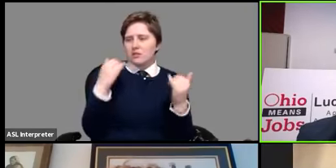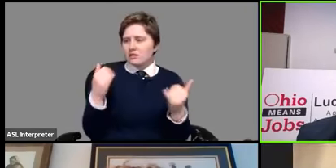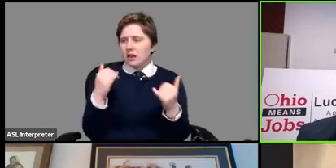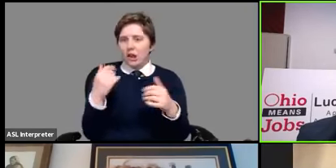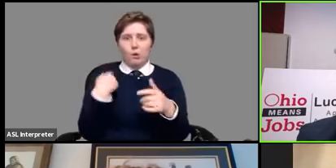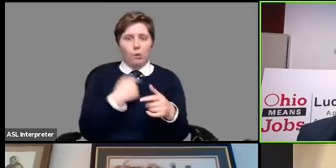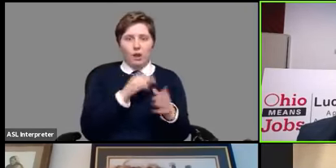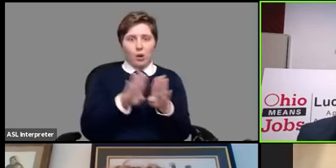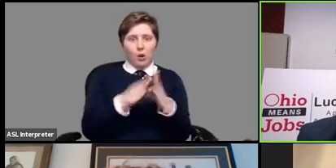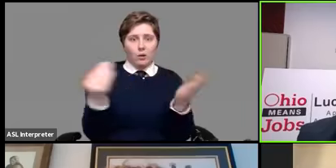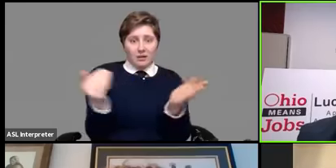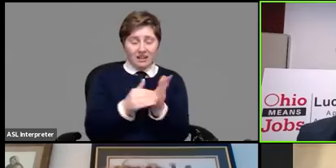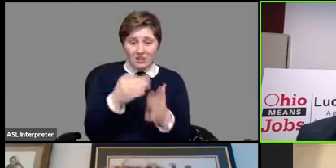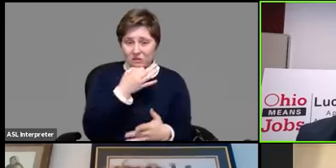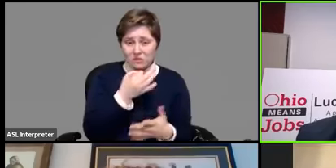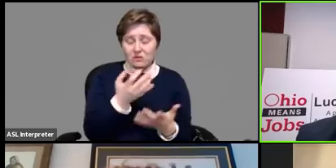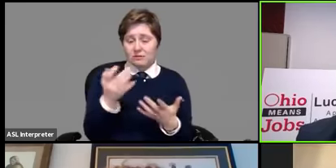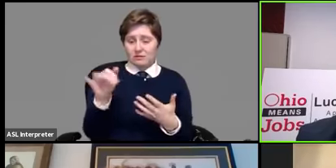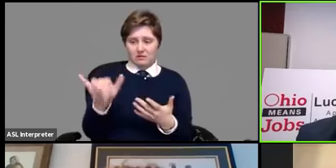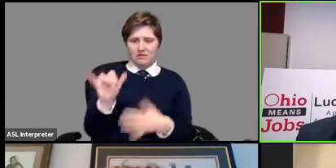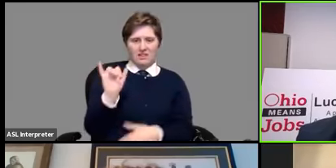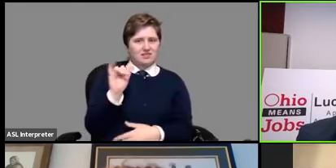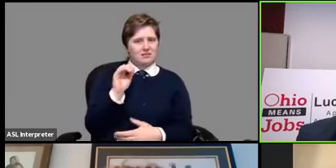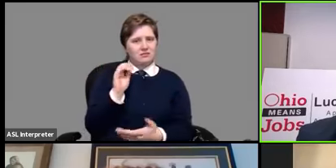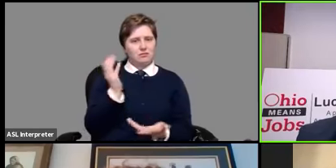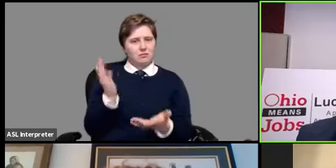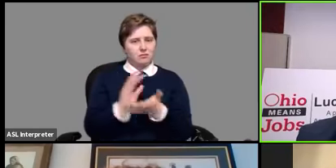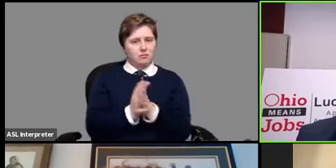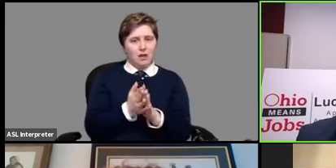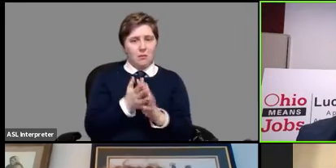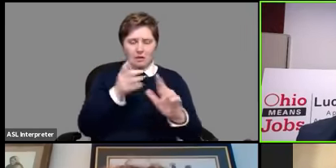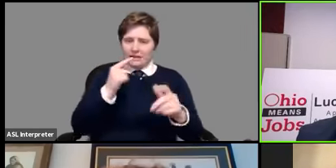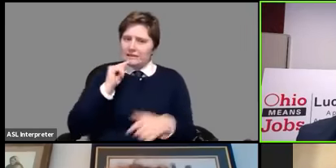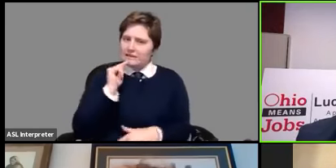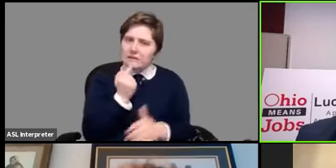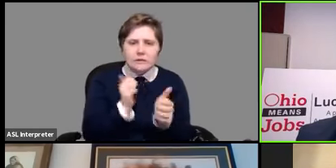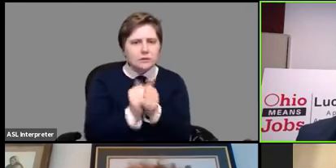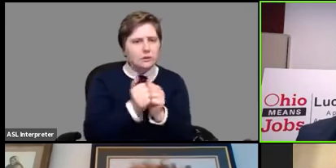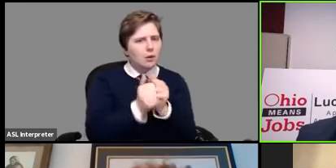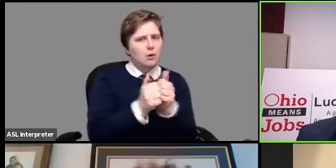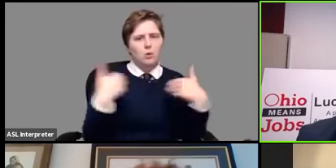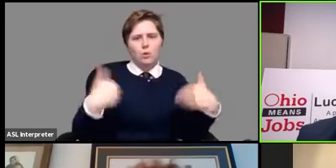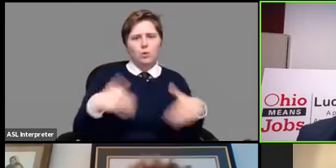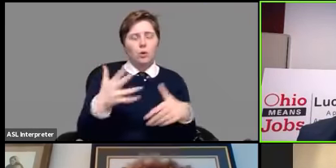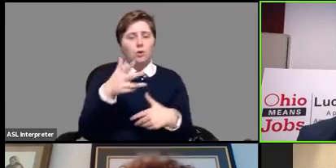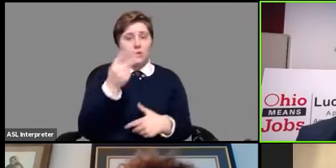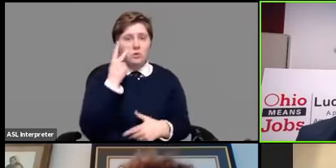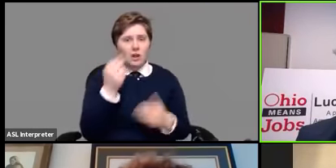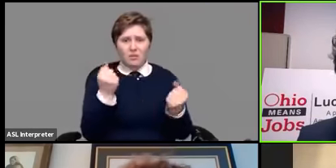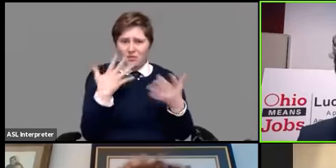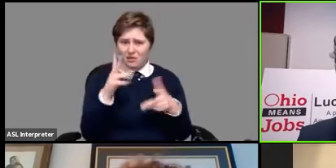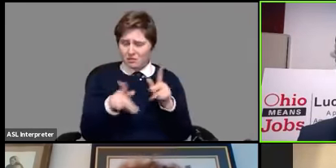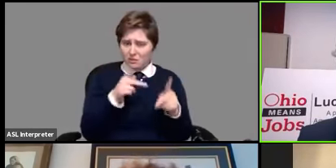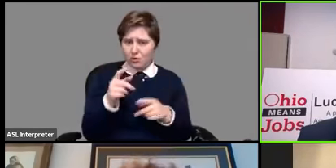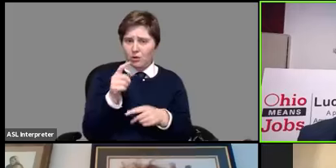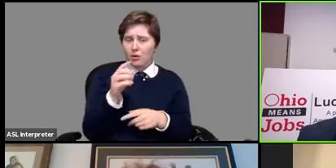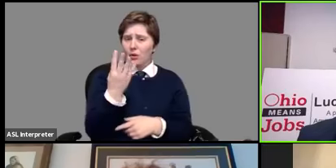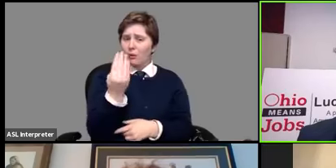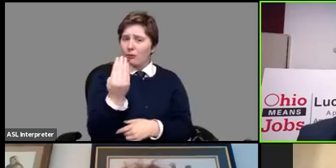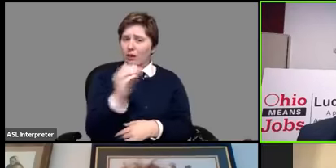to open business again the job market is going to become very competitive i mean you heard the number of people 14